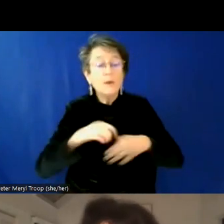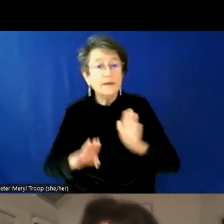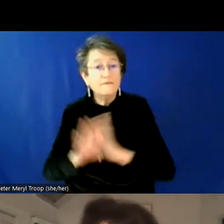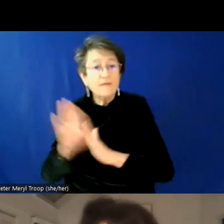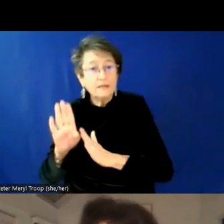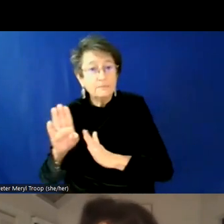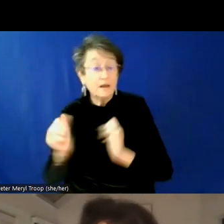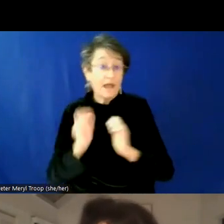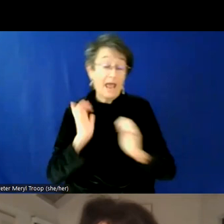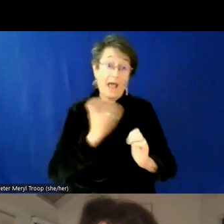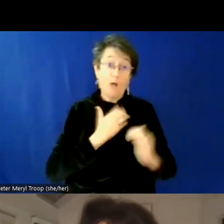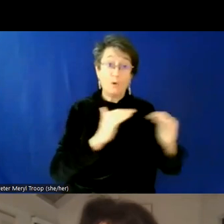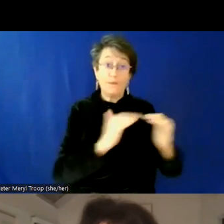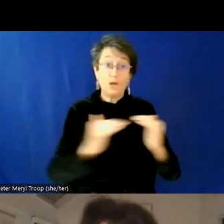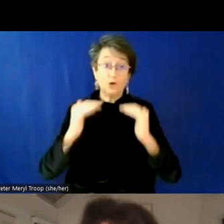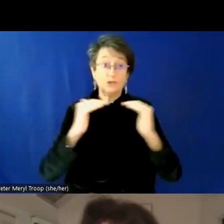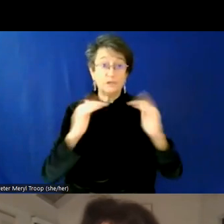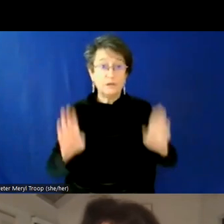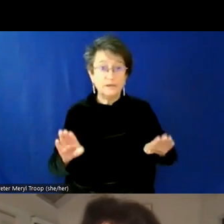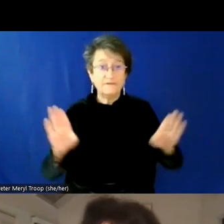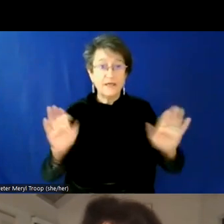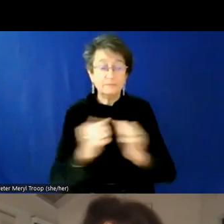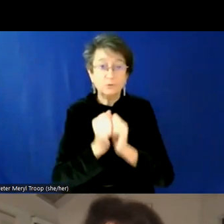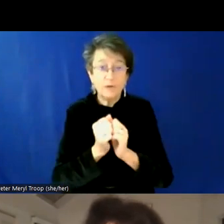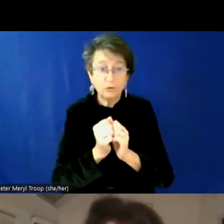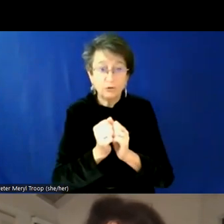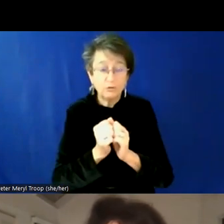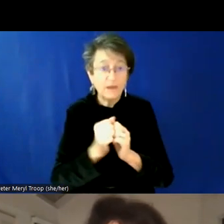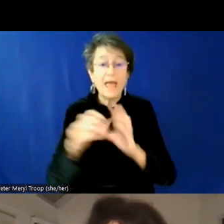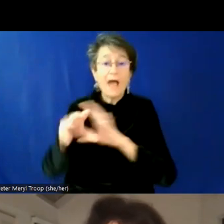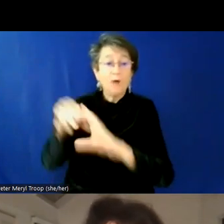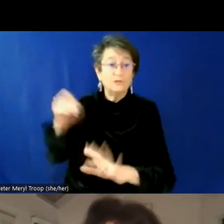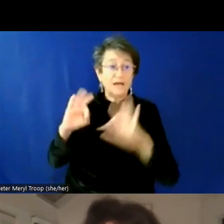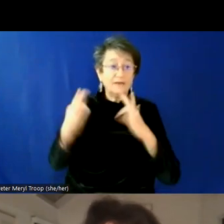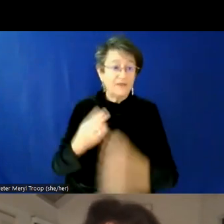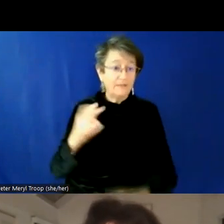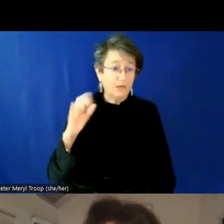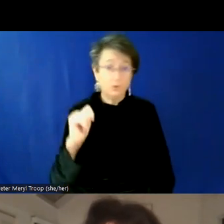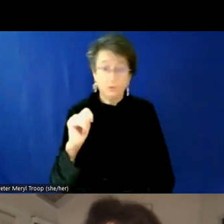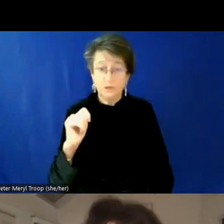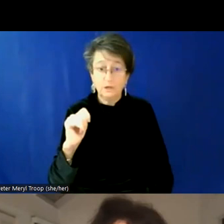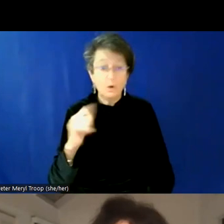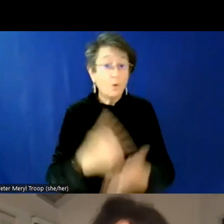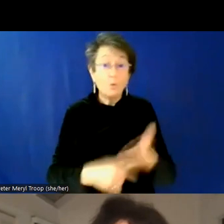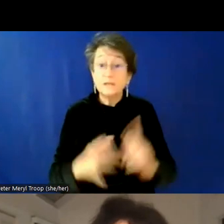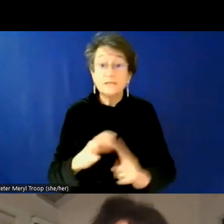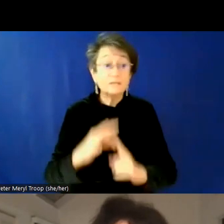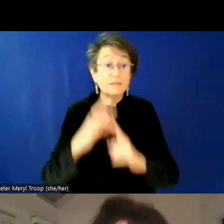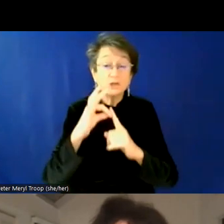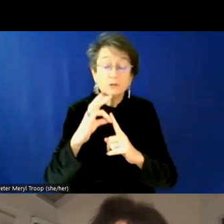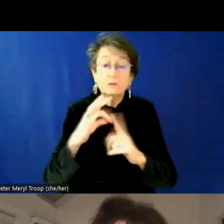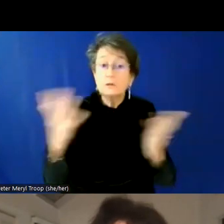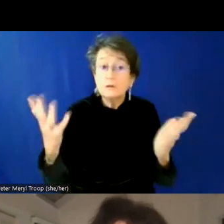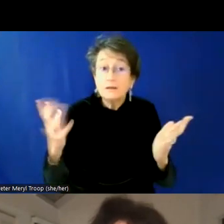people outside of our family units. Uh, and what I, I think is special about that is that it means that LGBTQ people